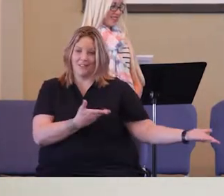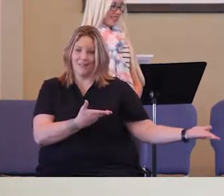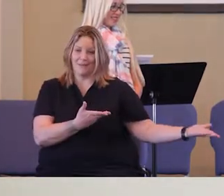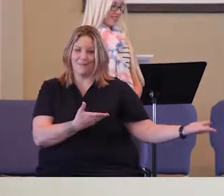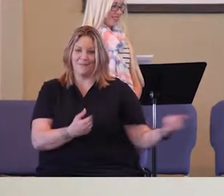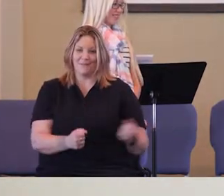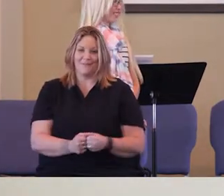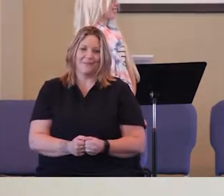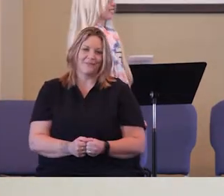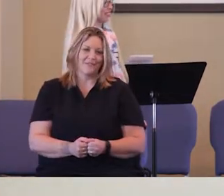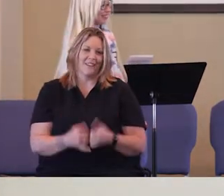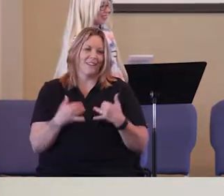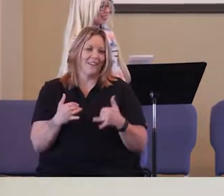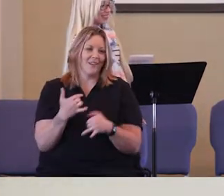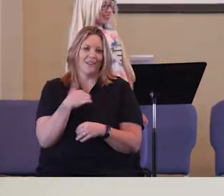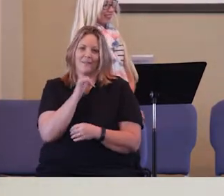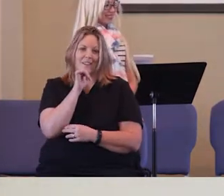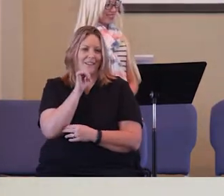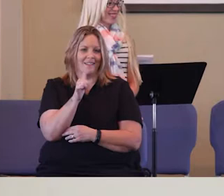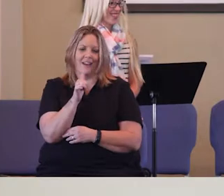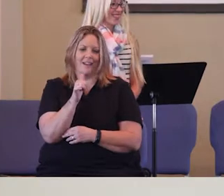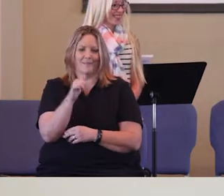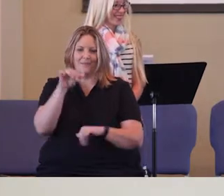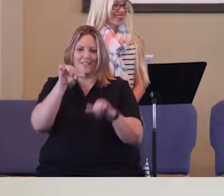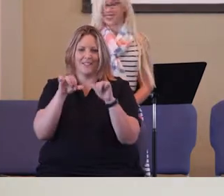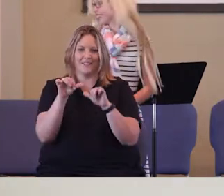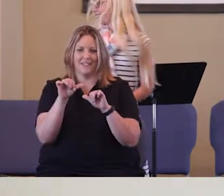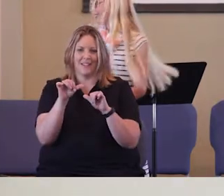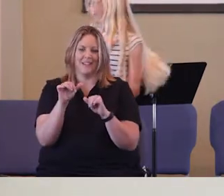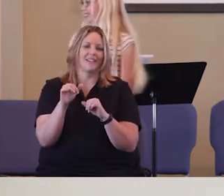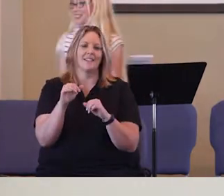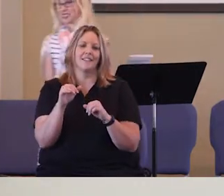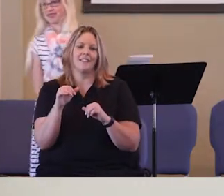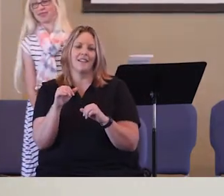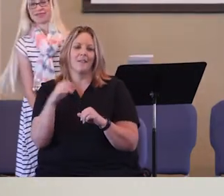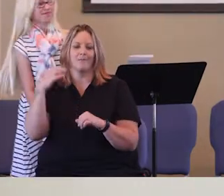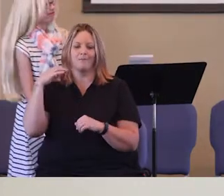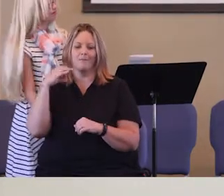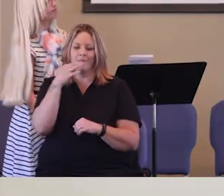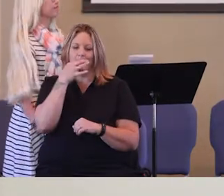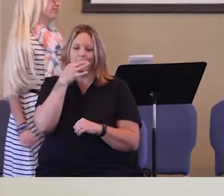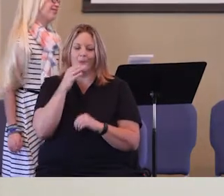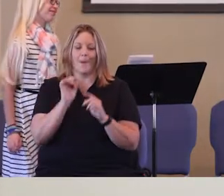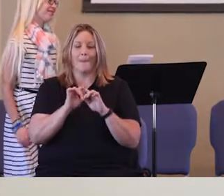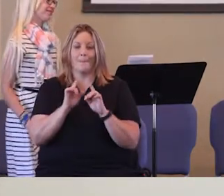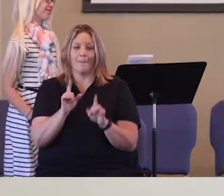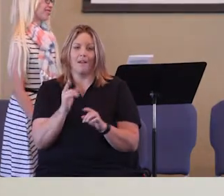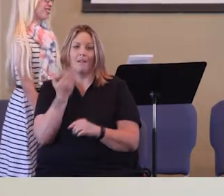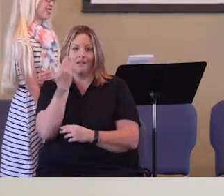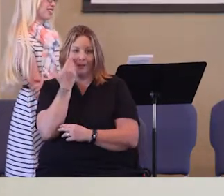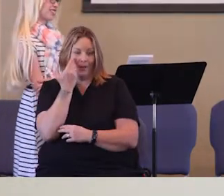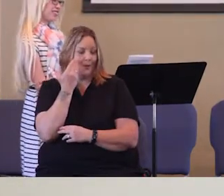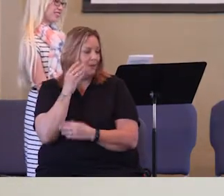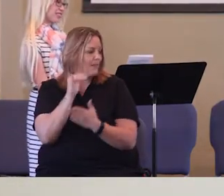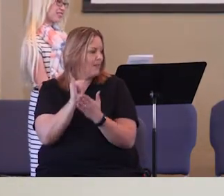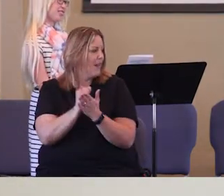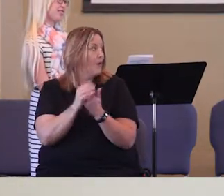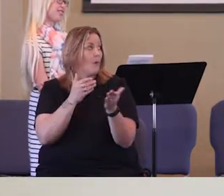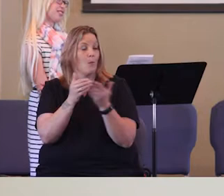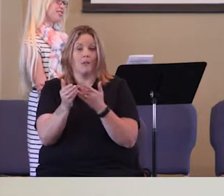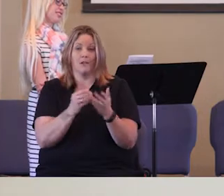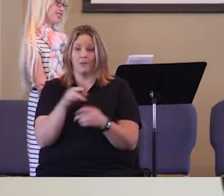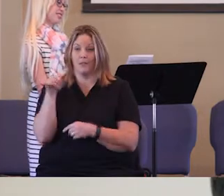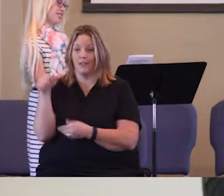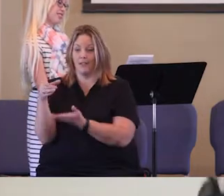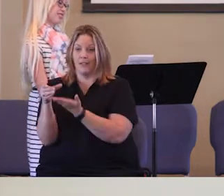There we go. Now, I'm not a science expert, but I do know that whatever